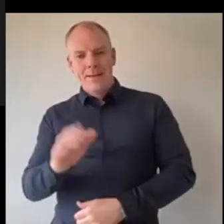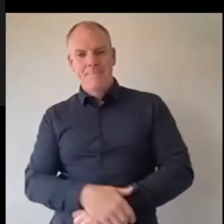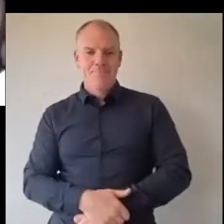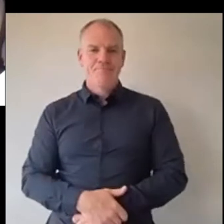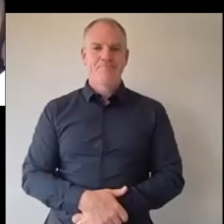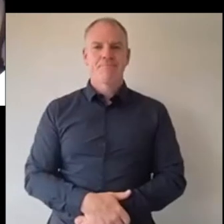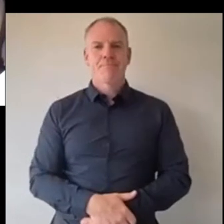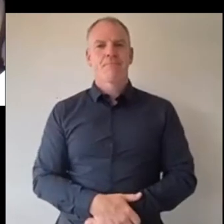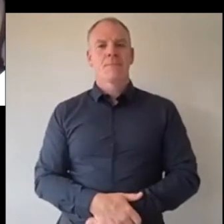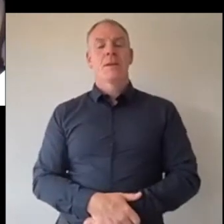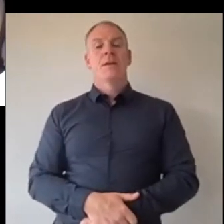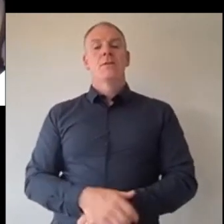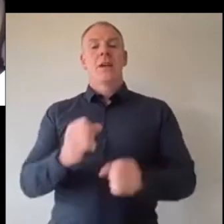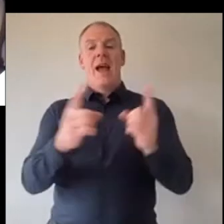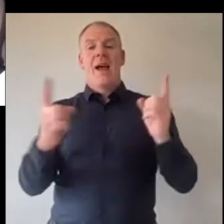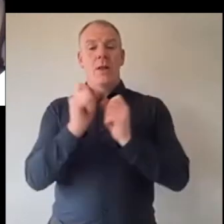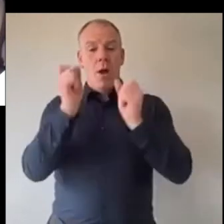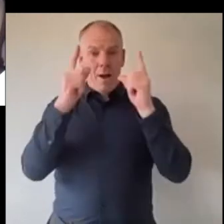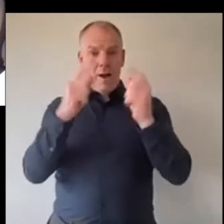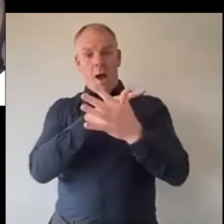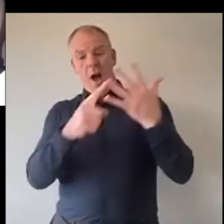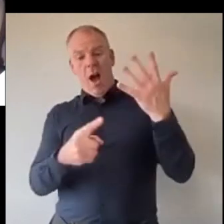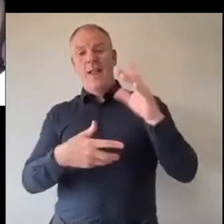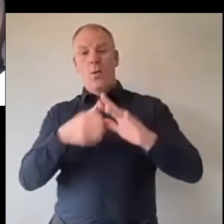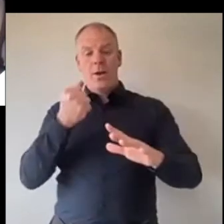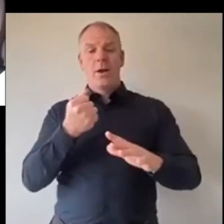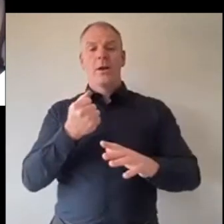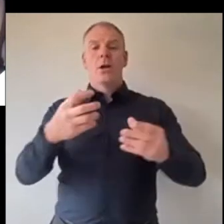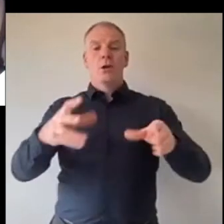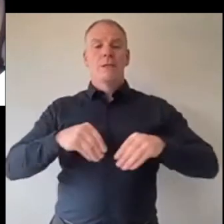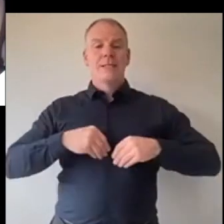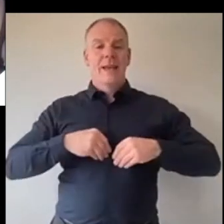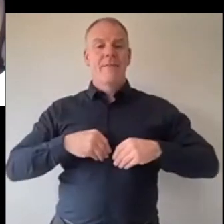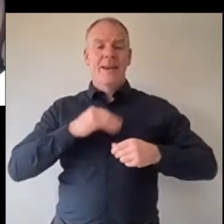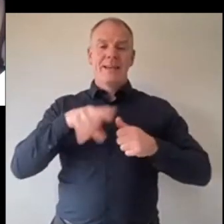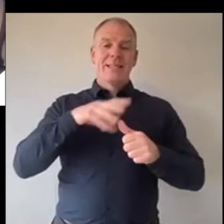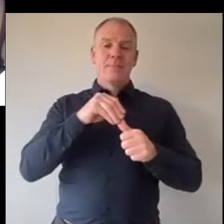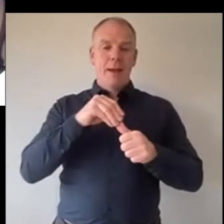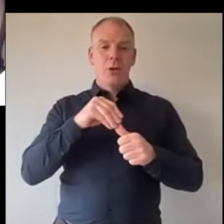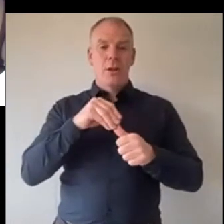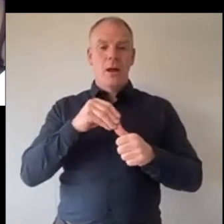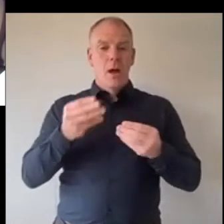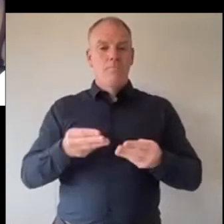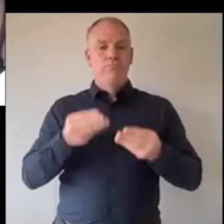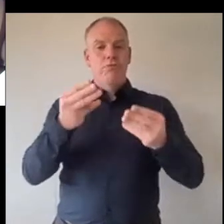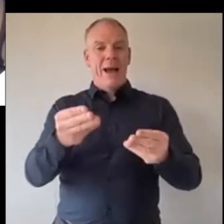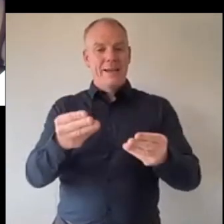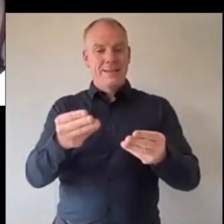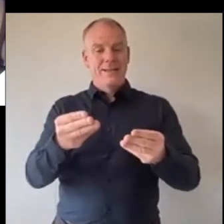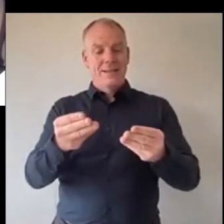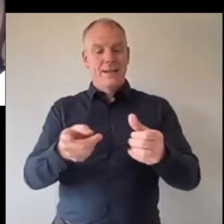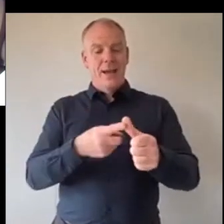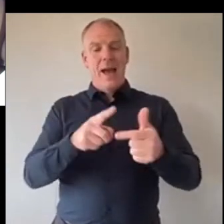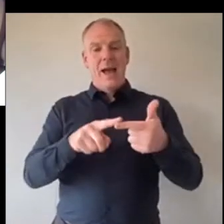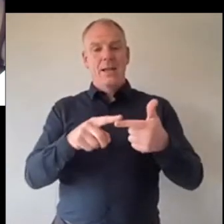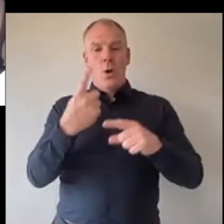so just so everyone knows each winner will get a specially commissioned award and also a hundred